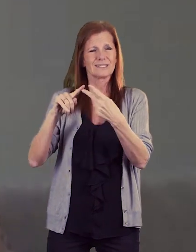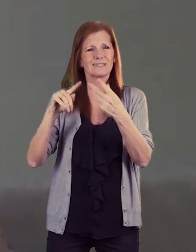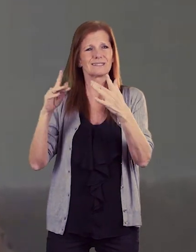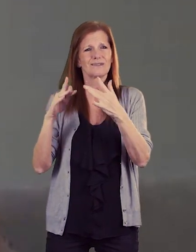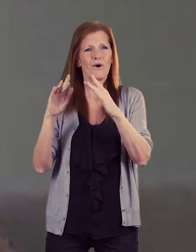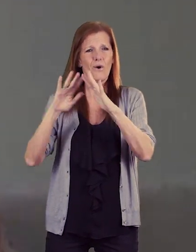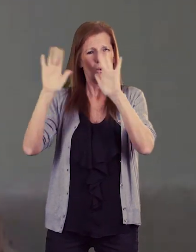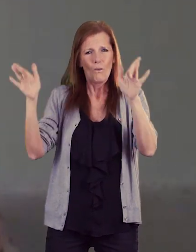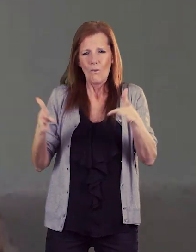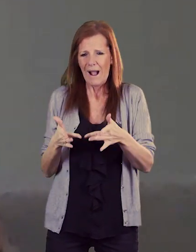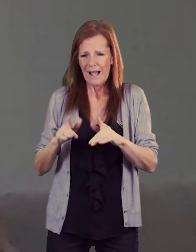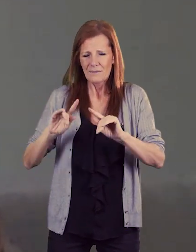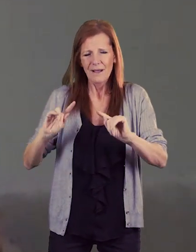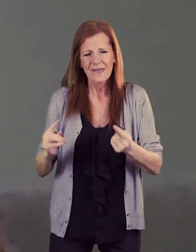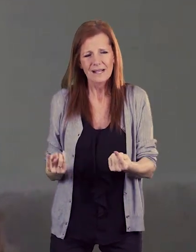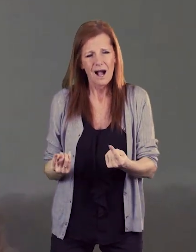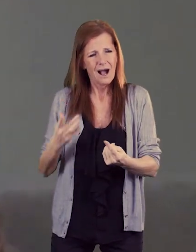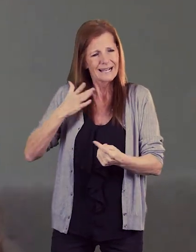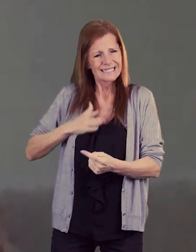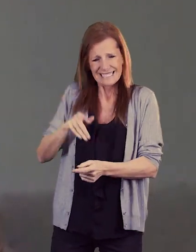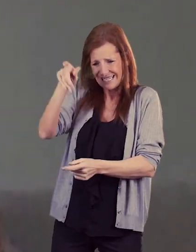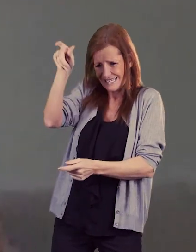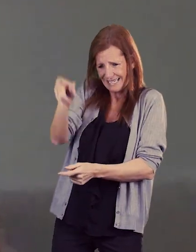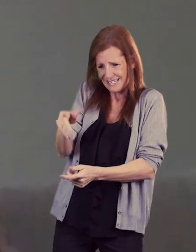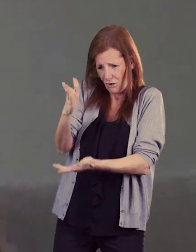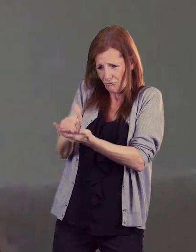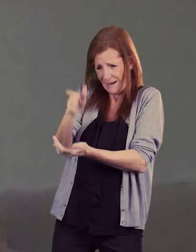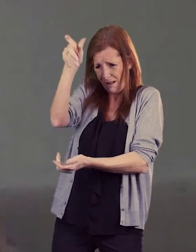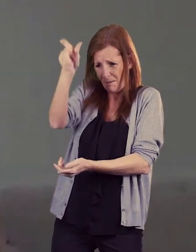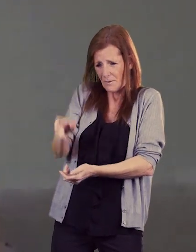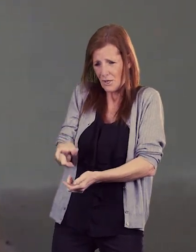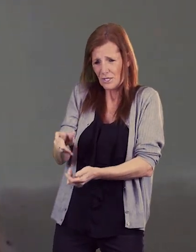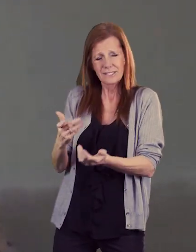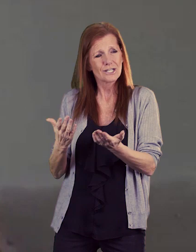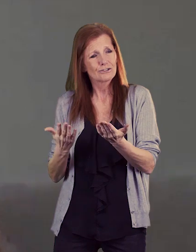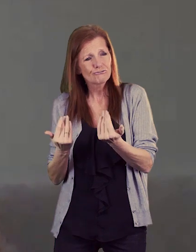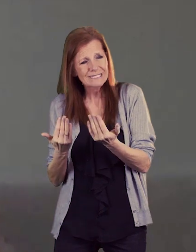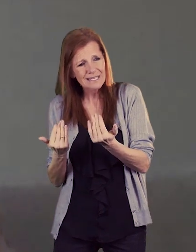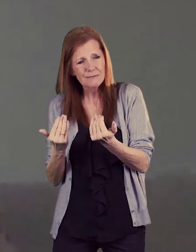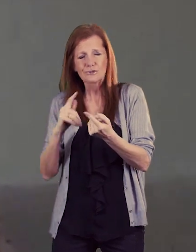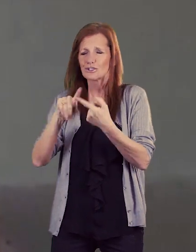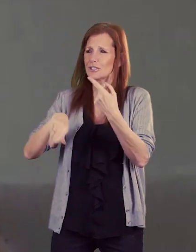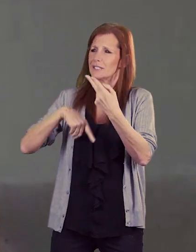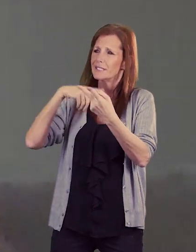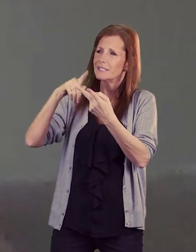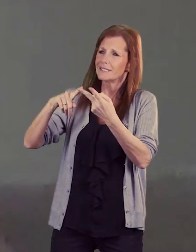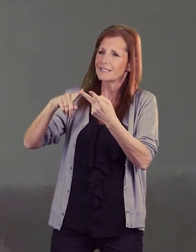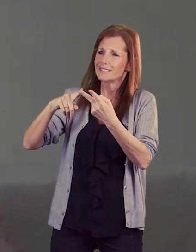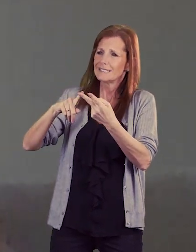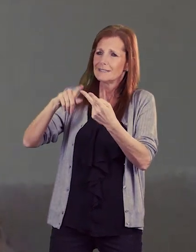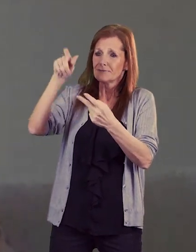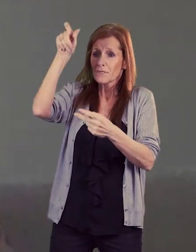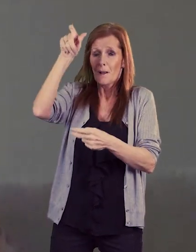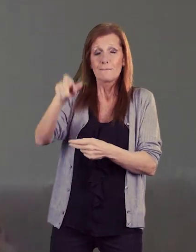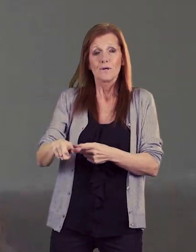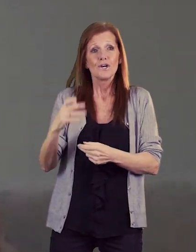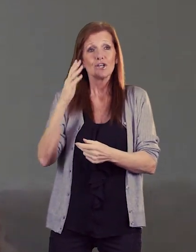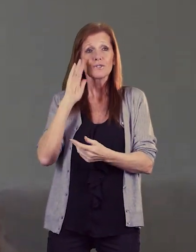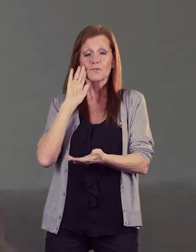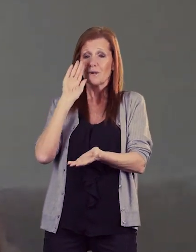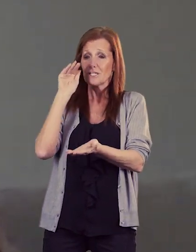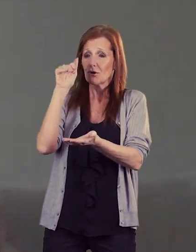website it's that person that person at reception that person who's at the door